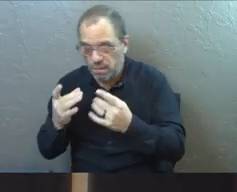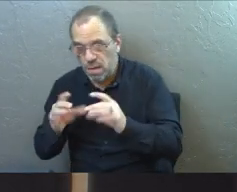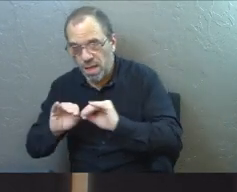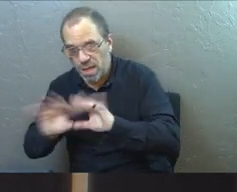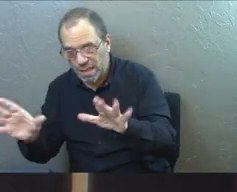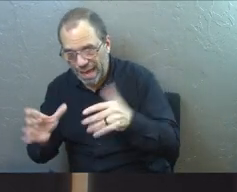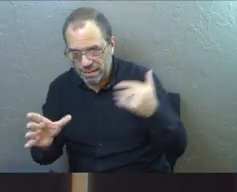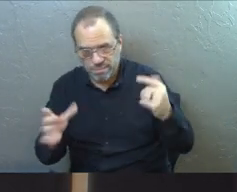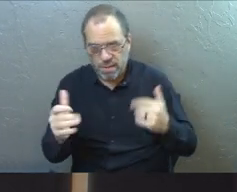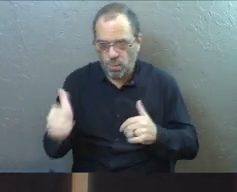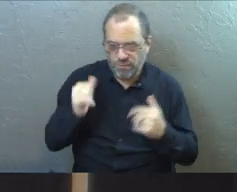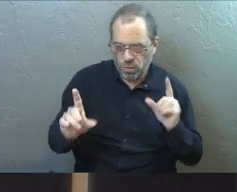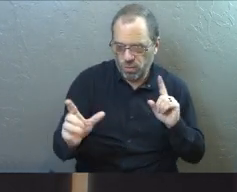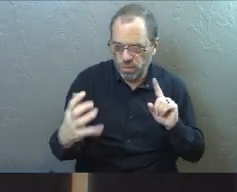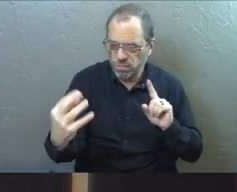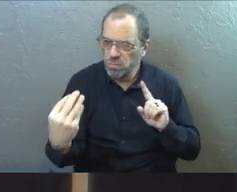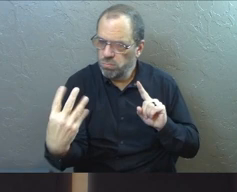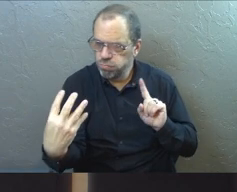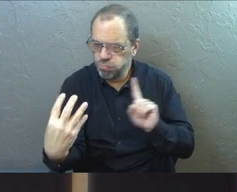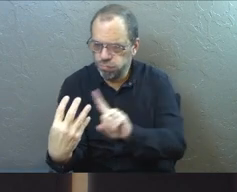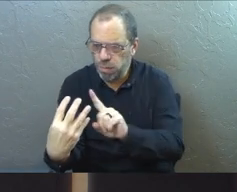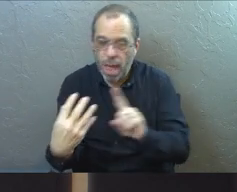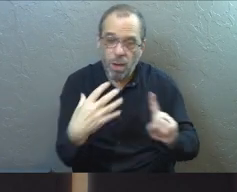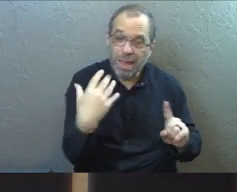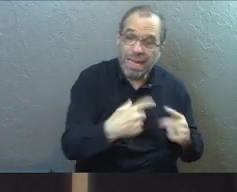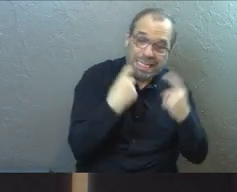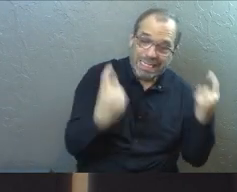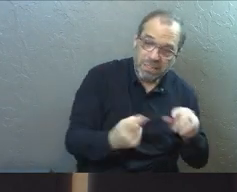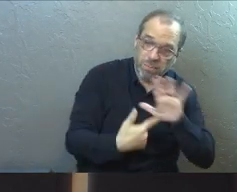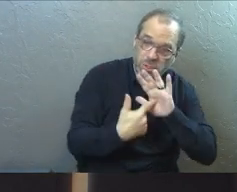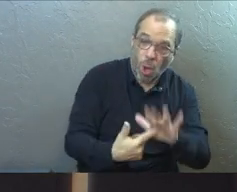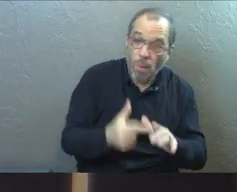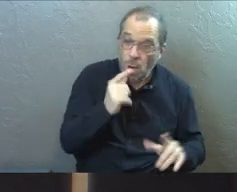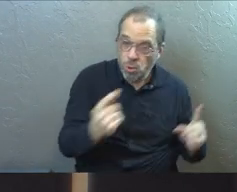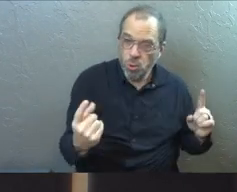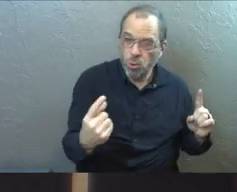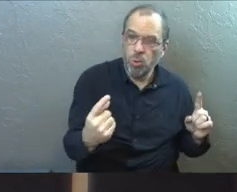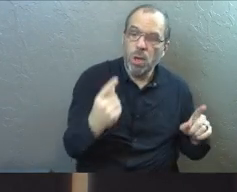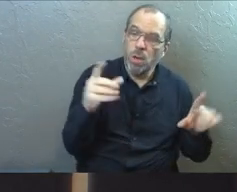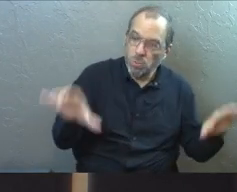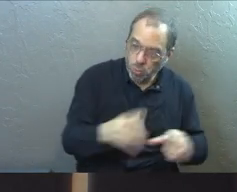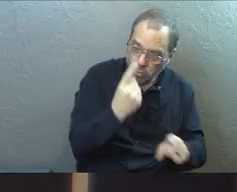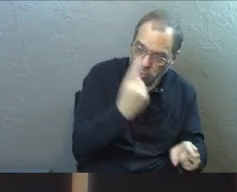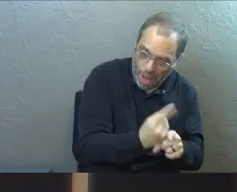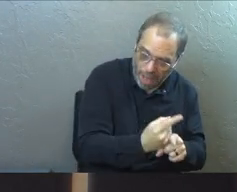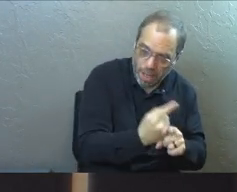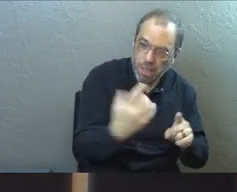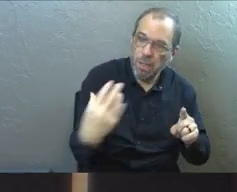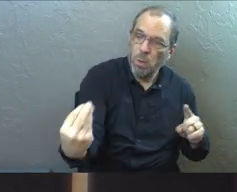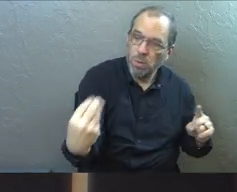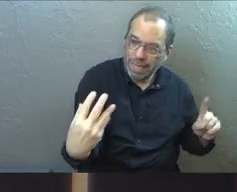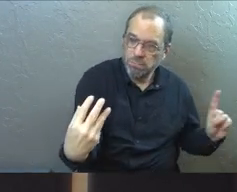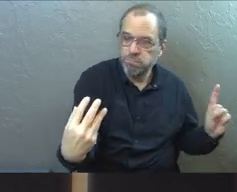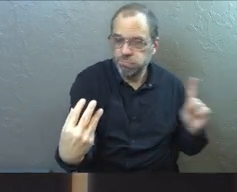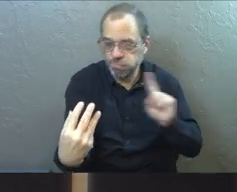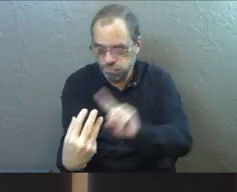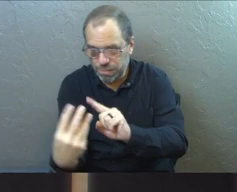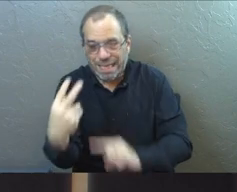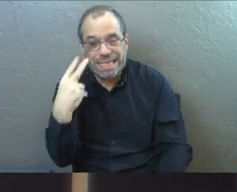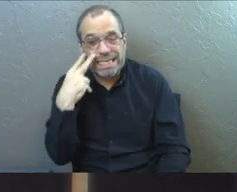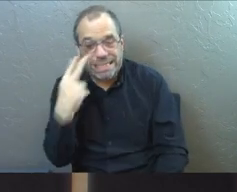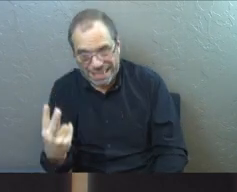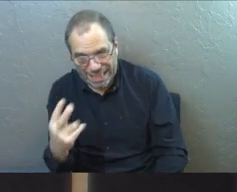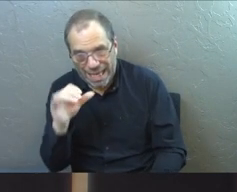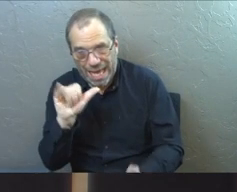and refuse to go near it for fear their sins will be exposed. But those who do what is right come to come to the light so others can